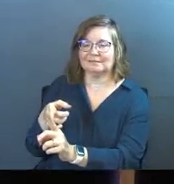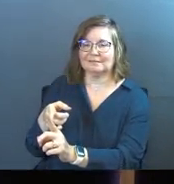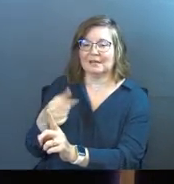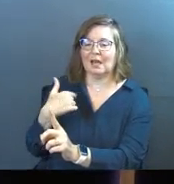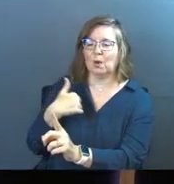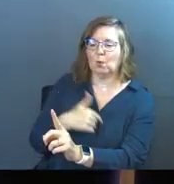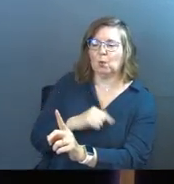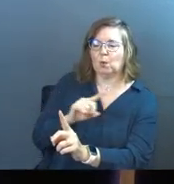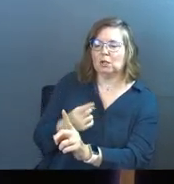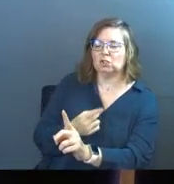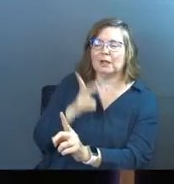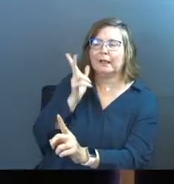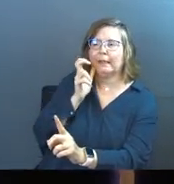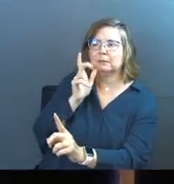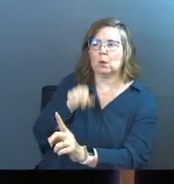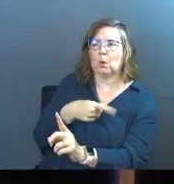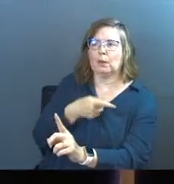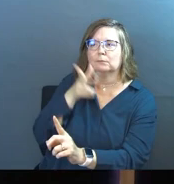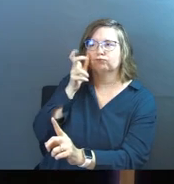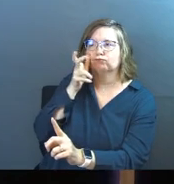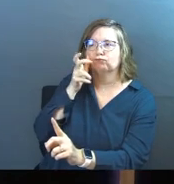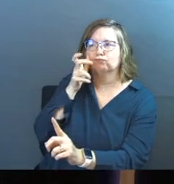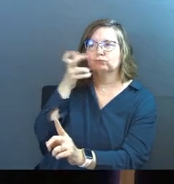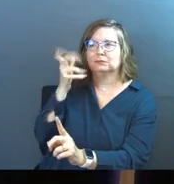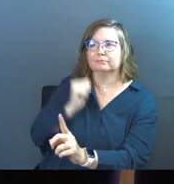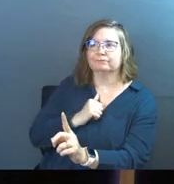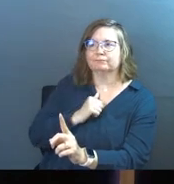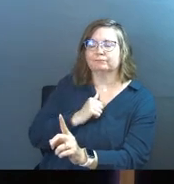and we just come and listen to his stories.